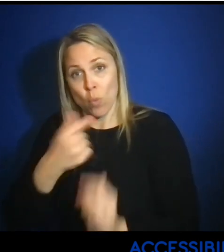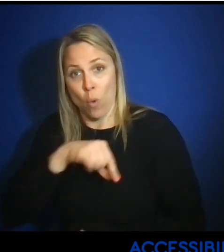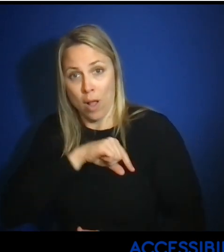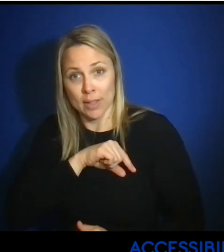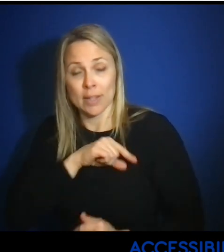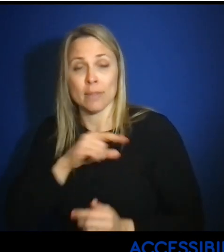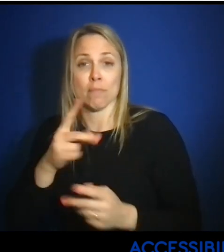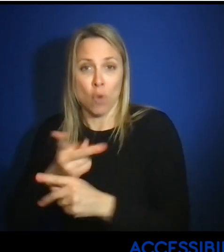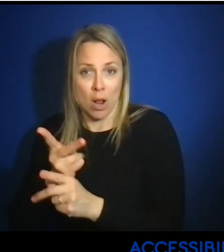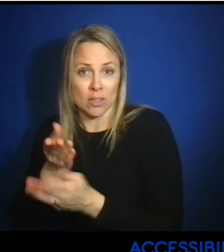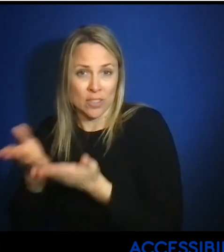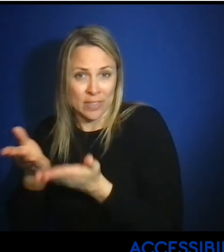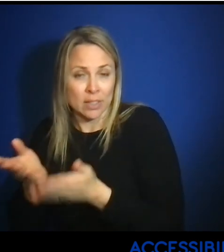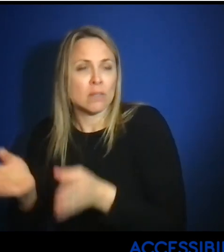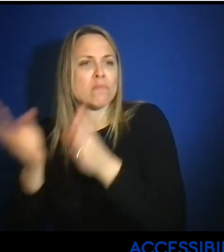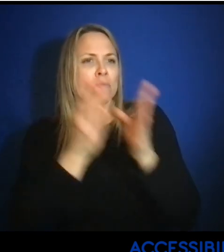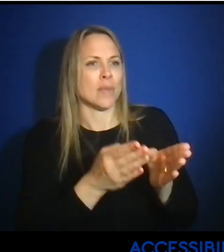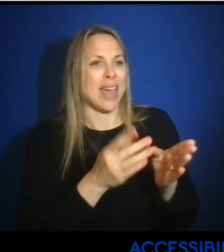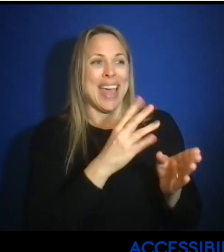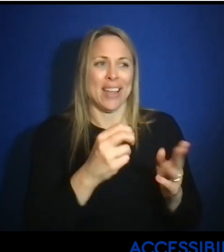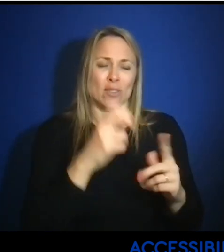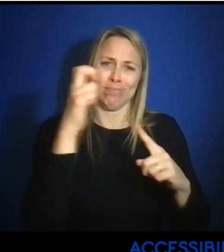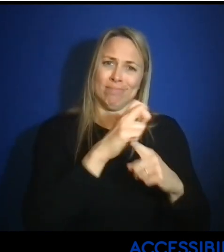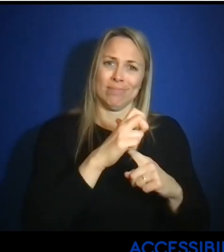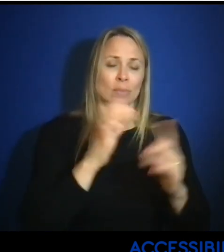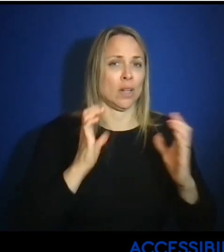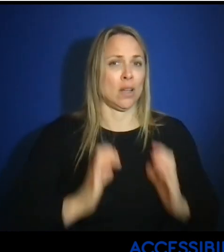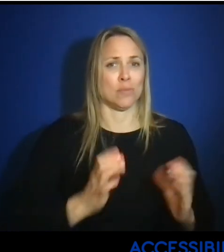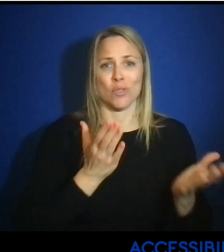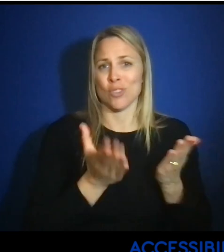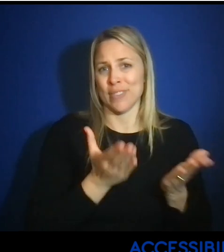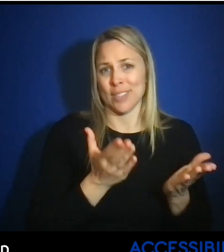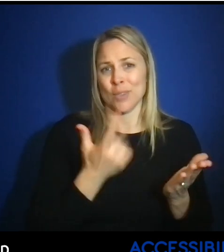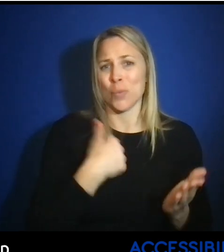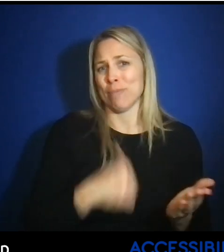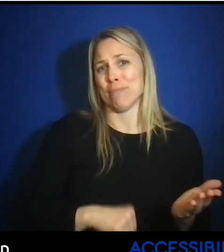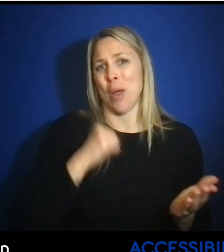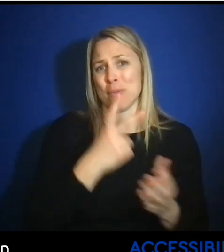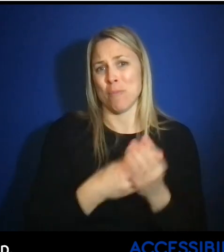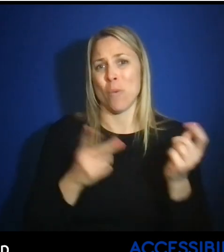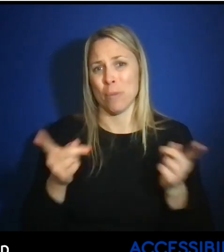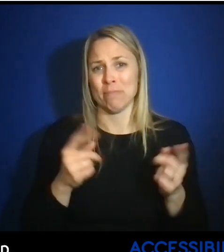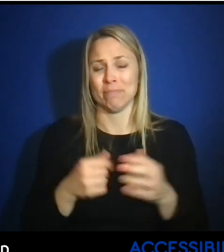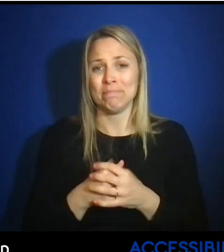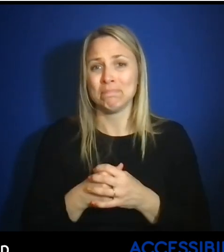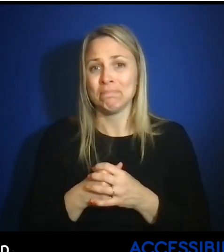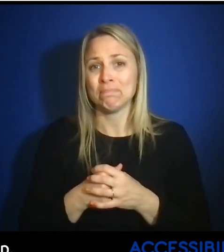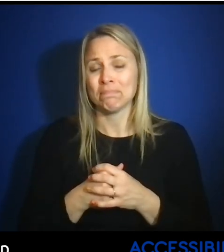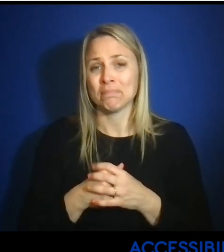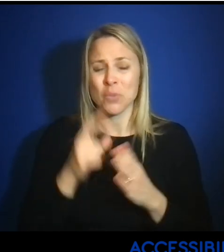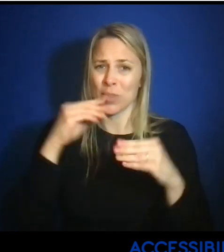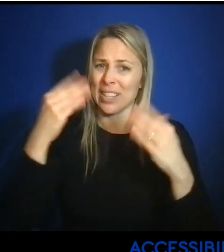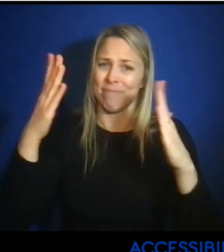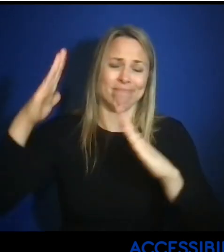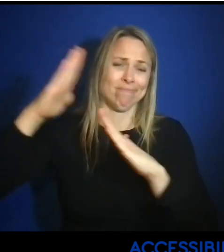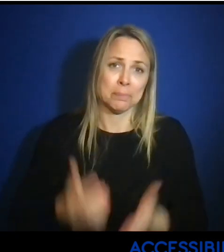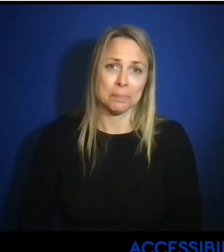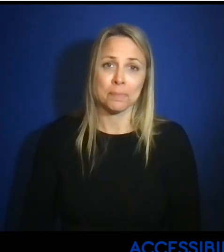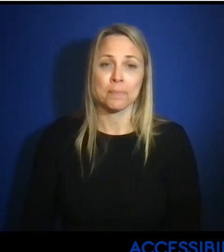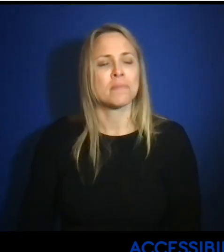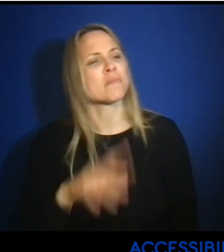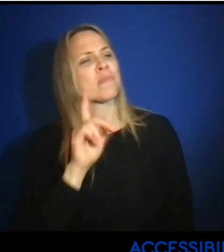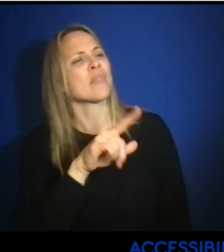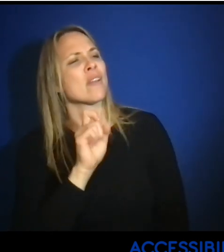as well as just customer service that we pride ourselves in that top, top level.